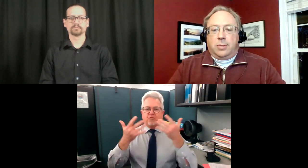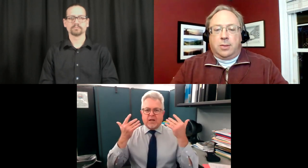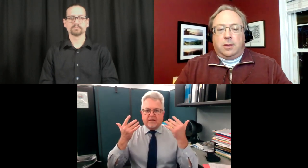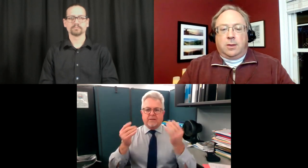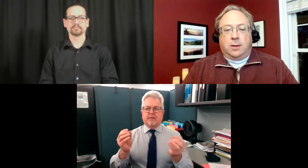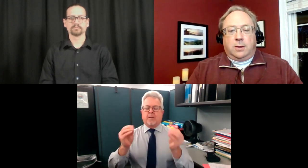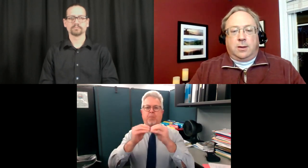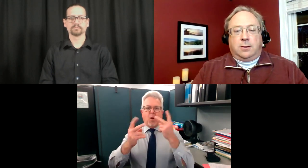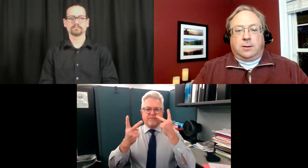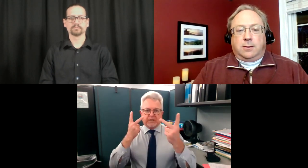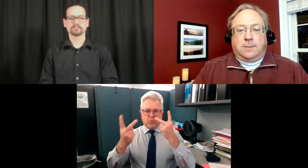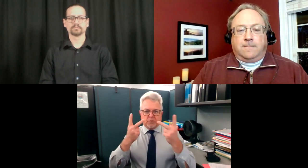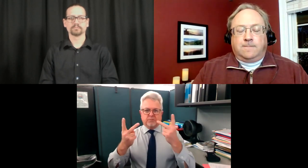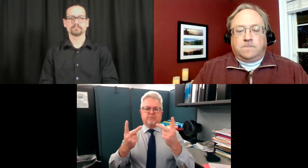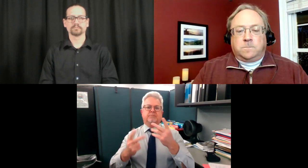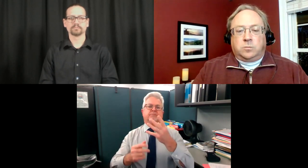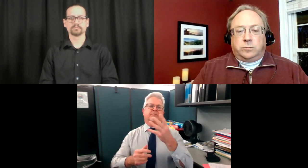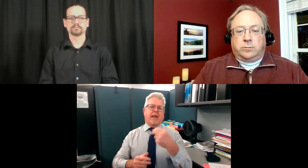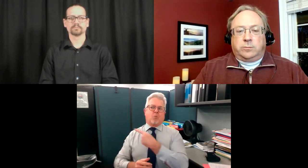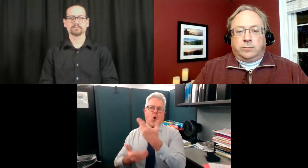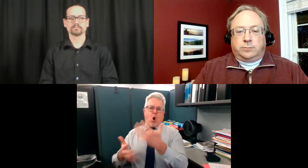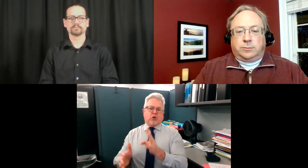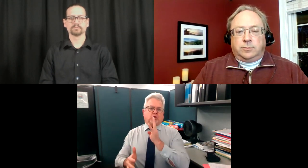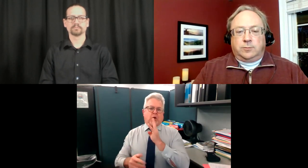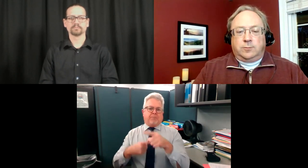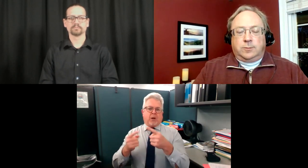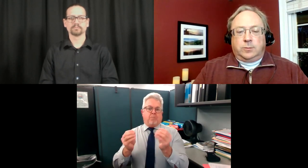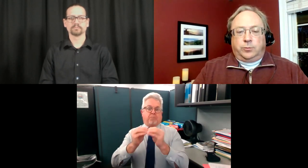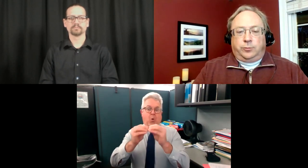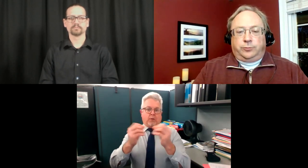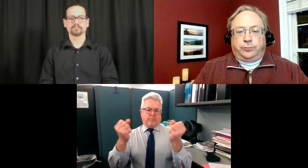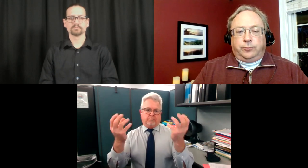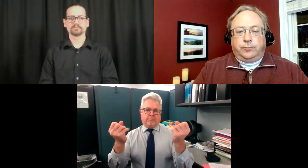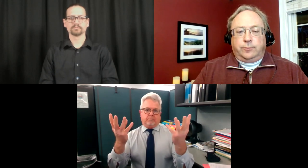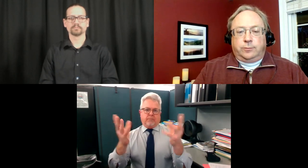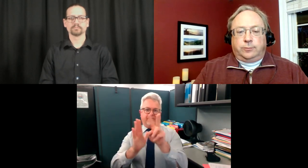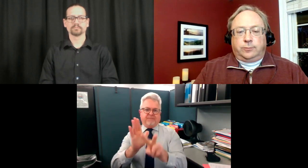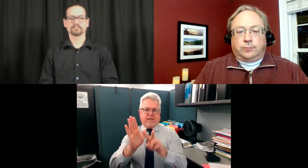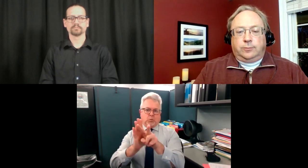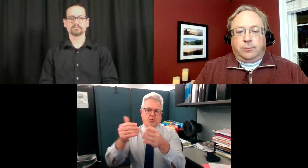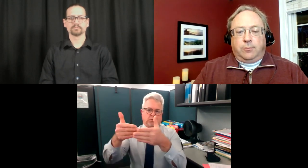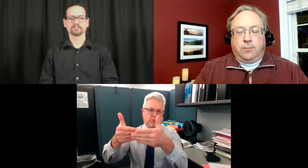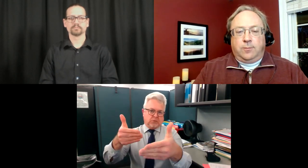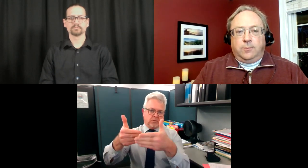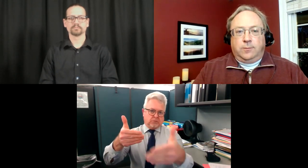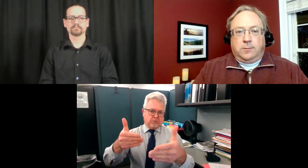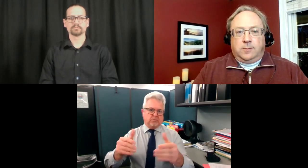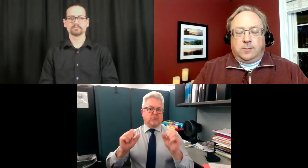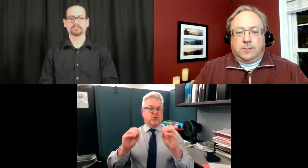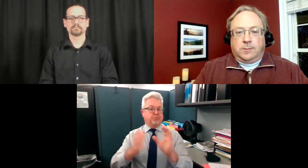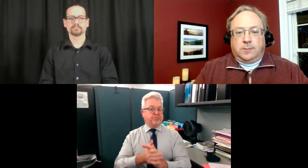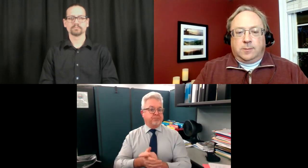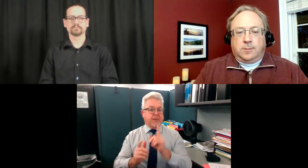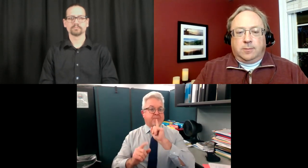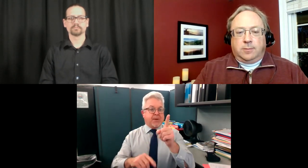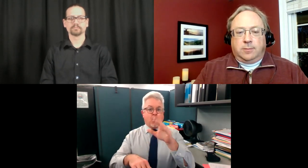you we want to make this more user-friendly we want to make sure that we disseminate the proper information so that you can take care of yourselves and remain safe